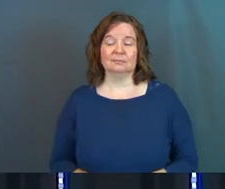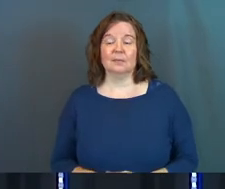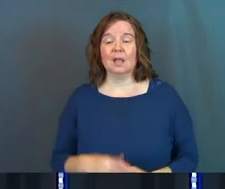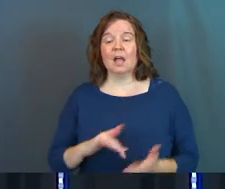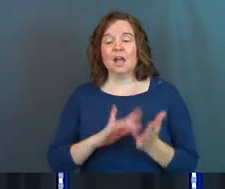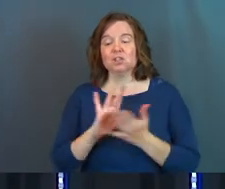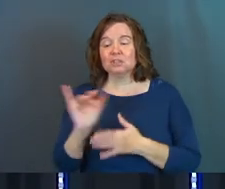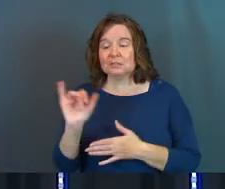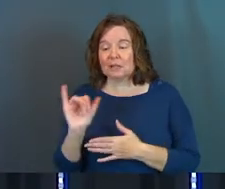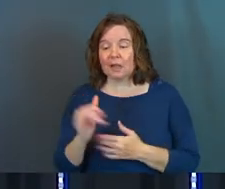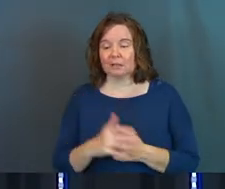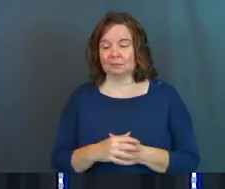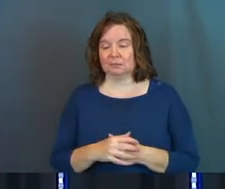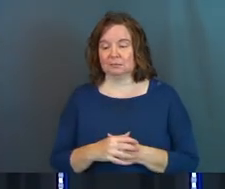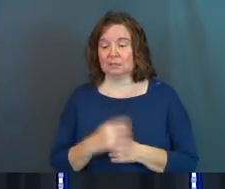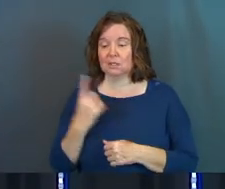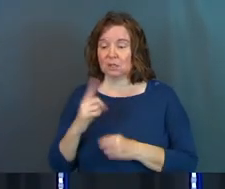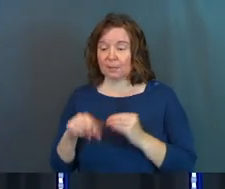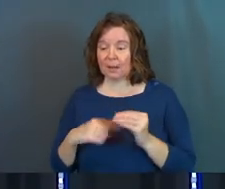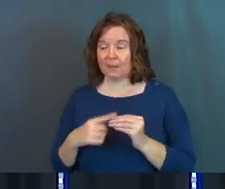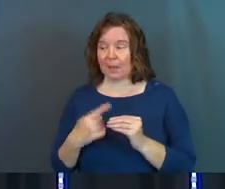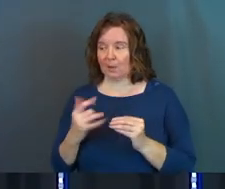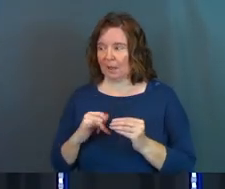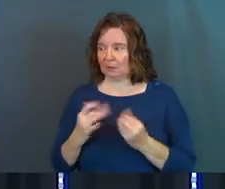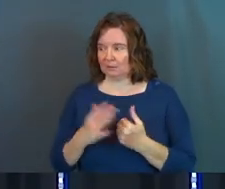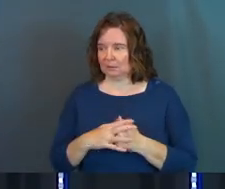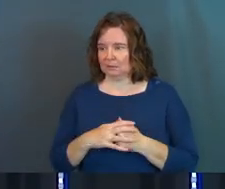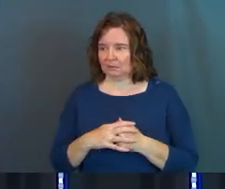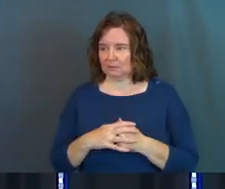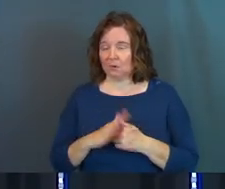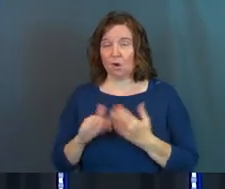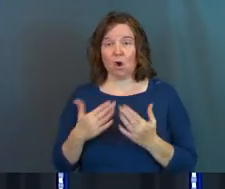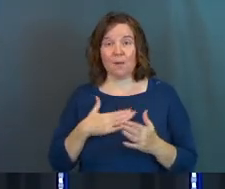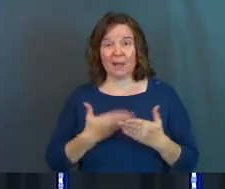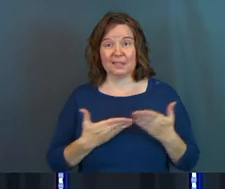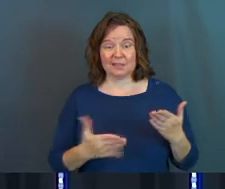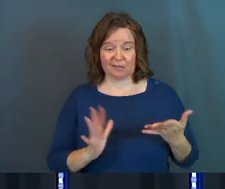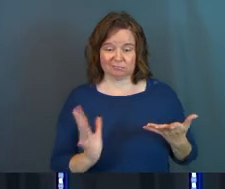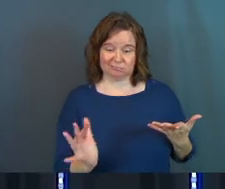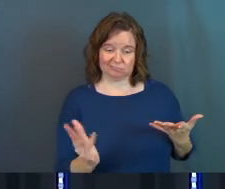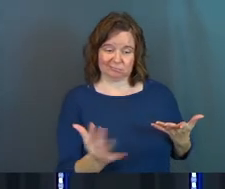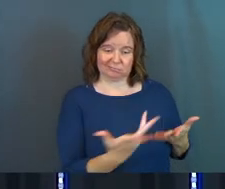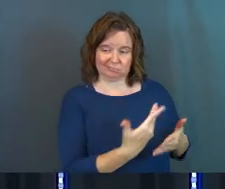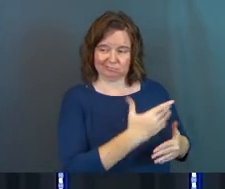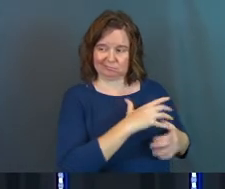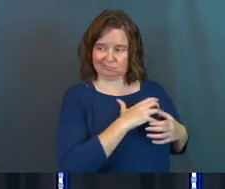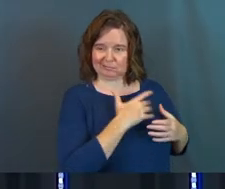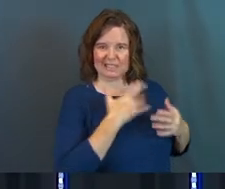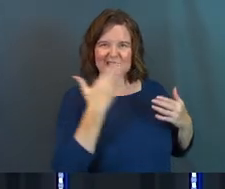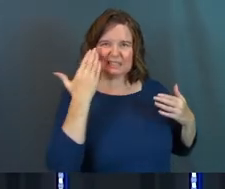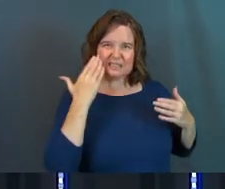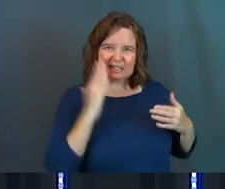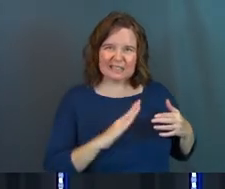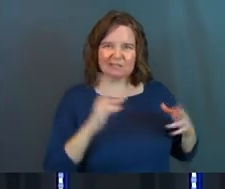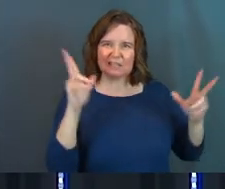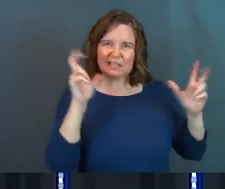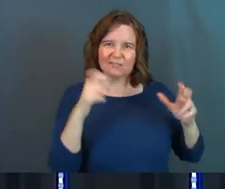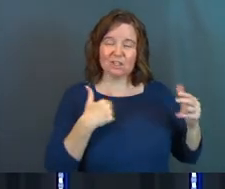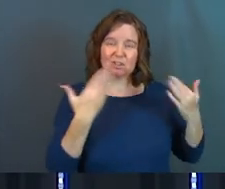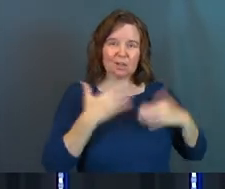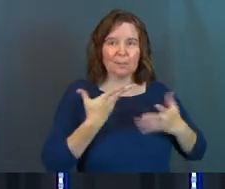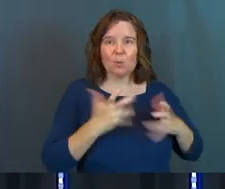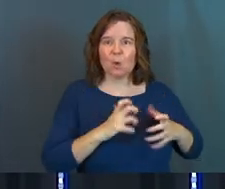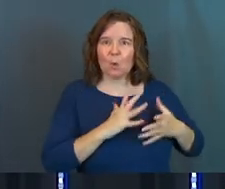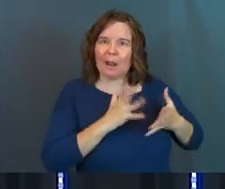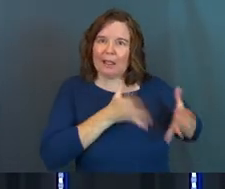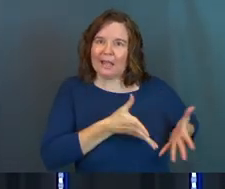And Jesus is like, there's something about it. It's like, like all my stuff and all my agenda, it's evil and it's dark, but